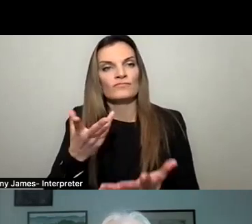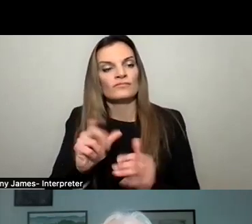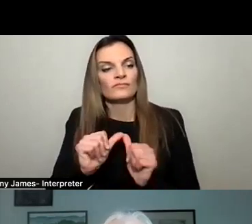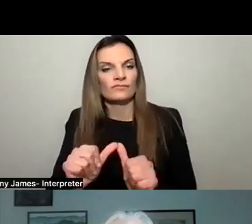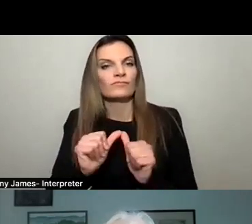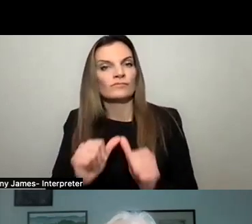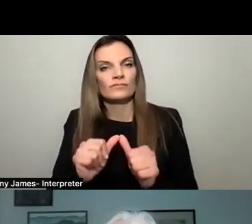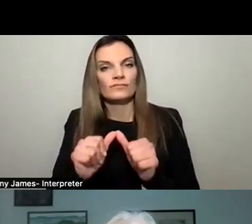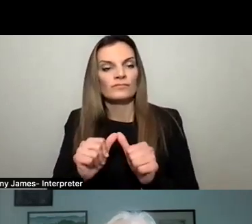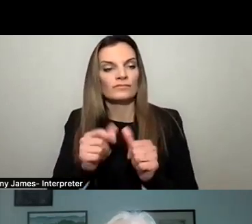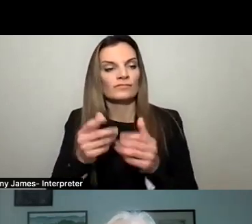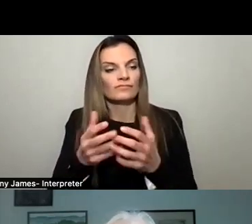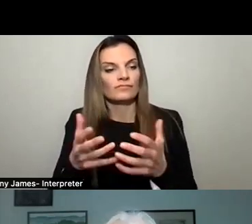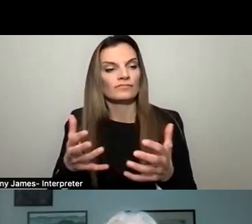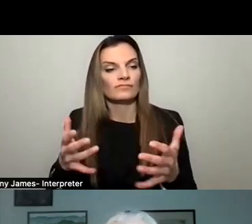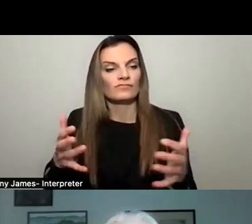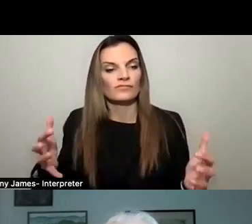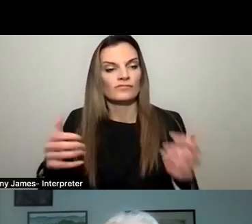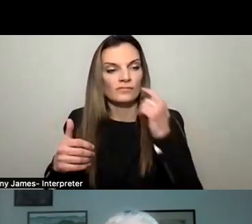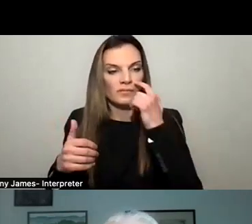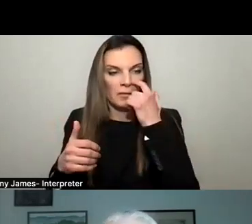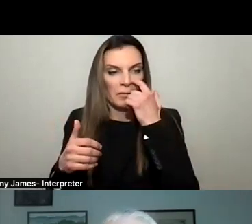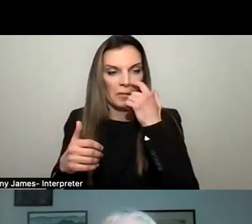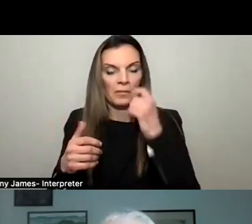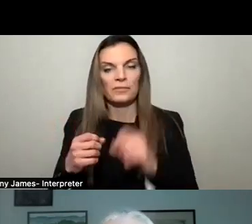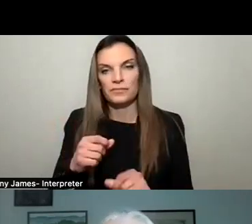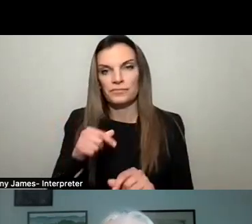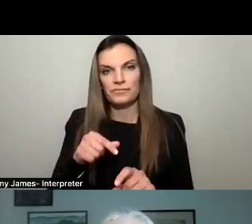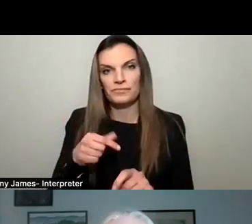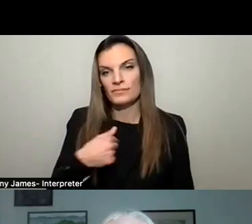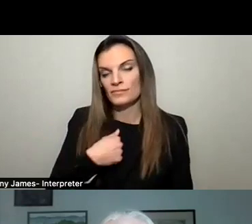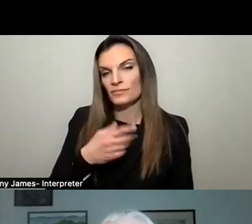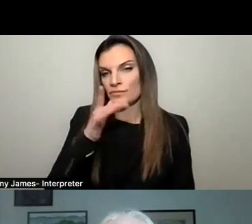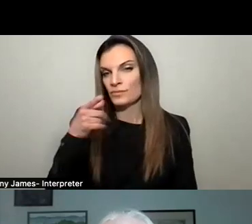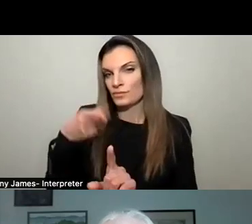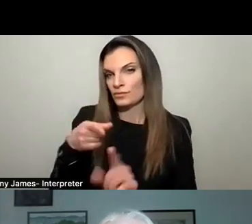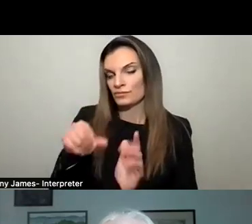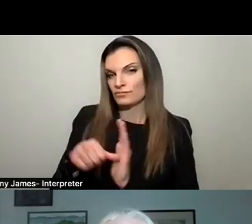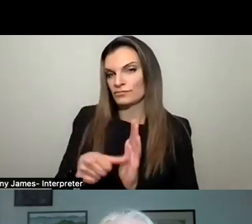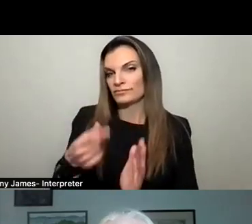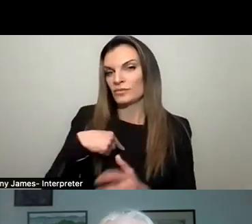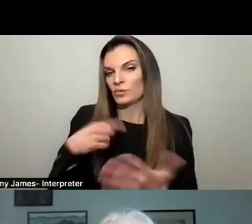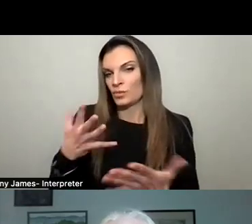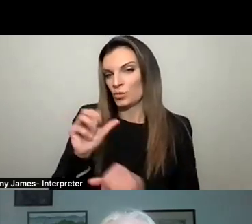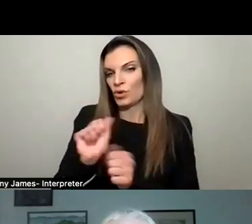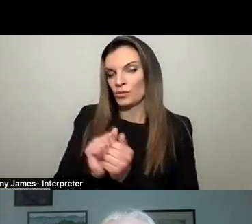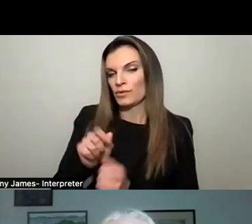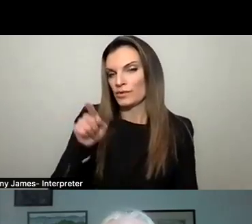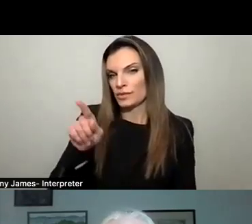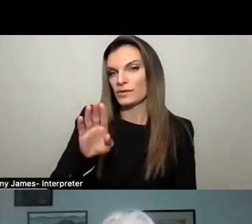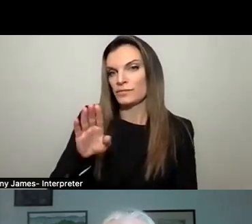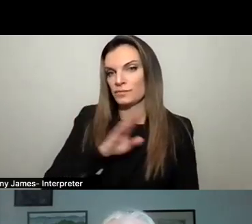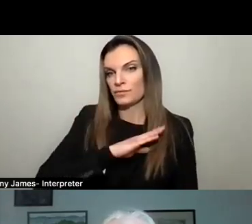and expanding where we can. I would point out that we already work with the Board of Education.